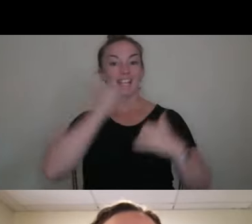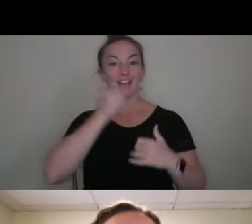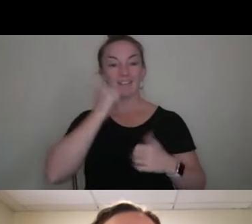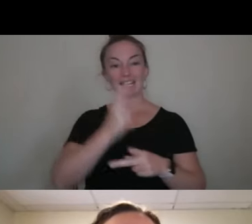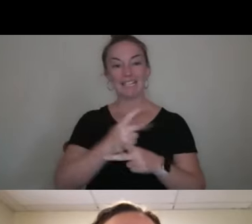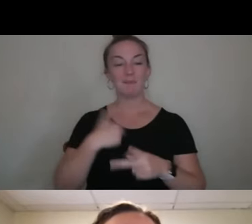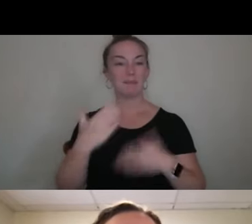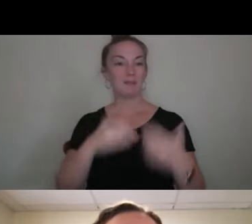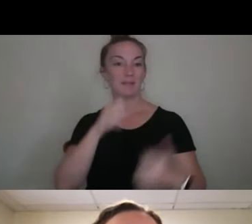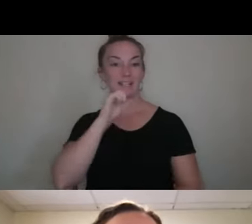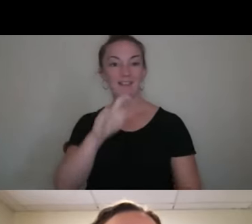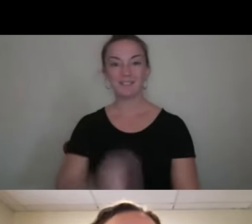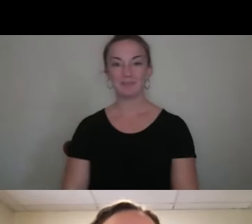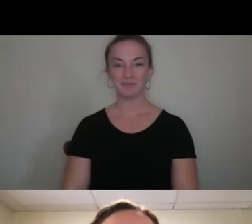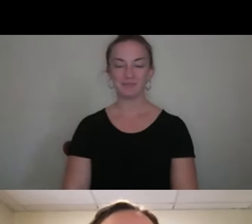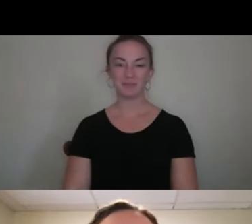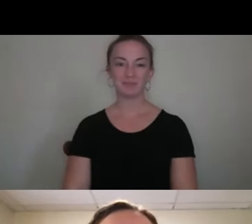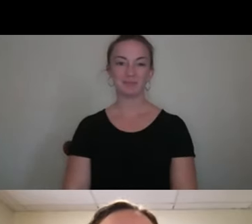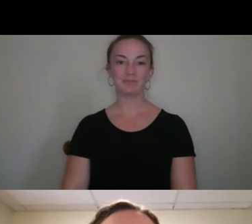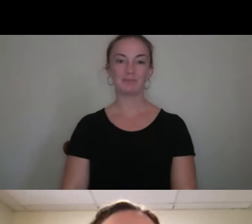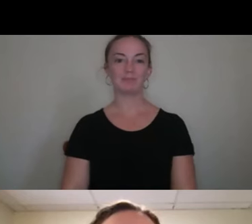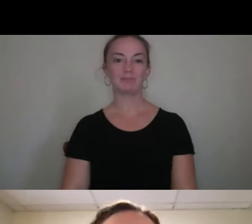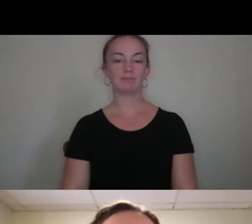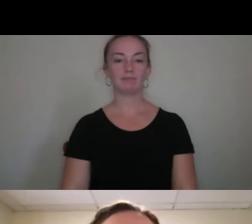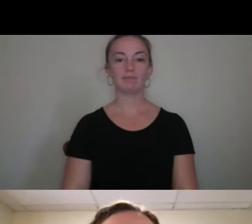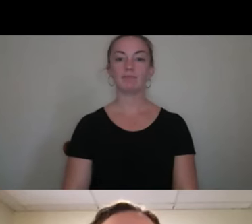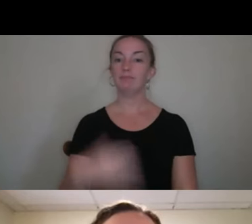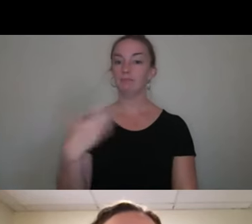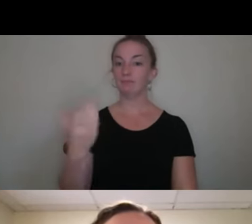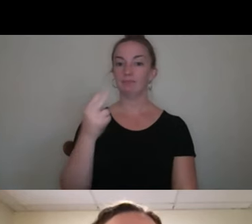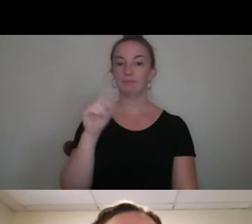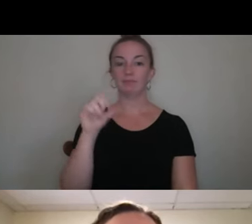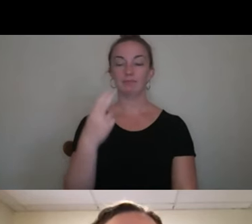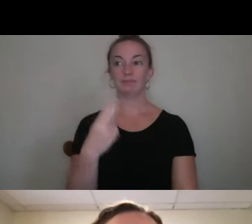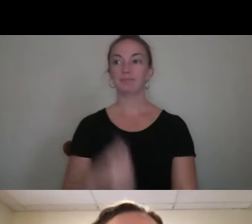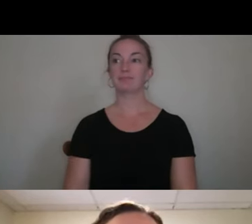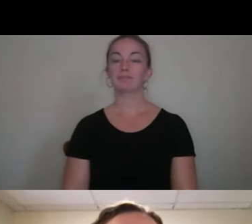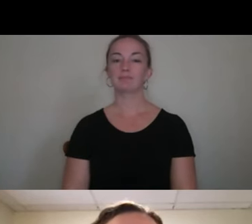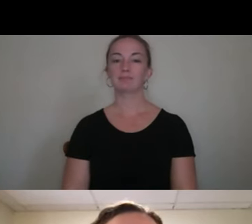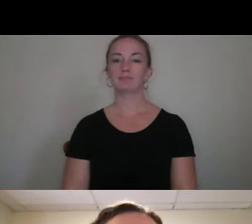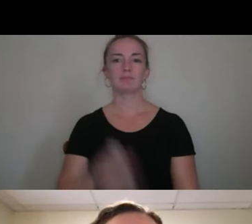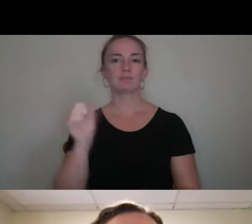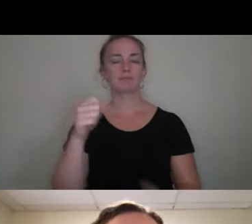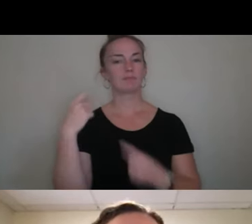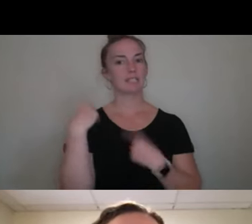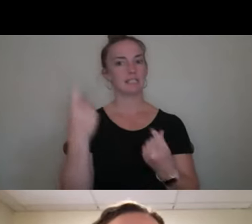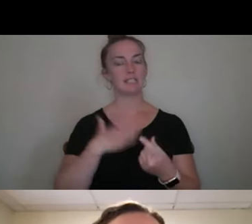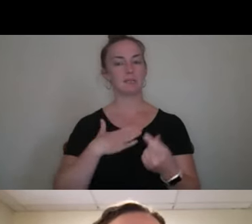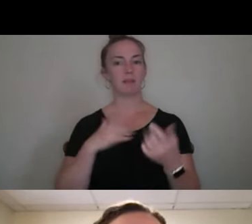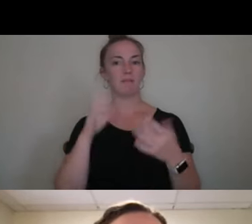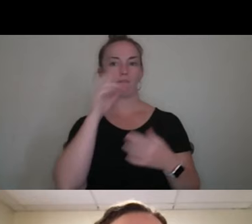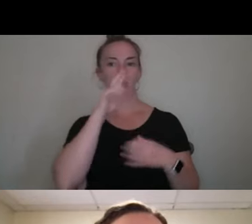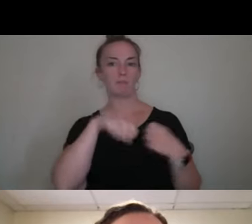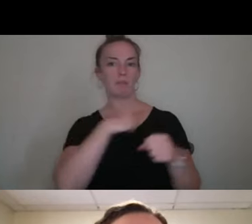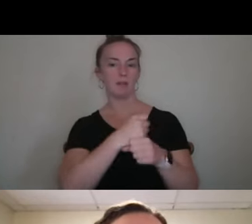me growing and I love it. I love it. Great. And Hannah, how about you? Yeah, so since my freshman year, I've been involved,